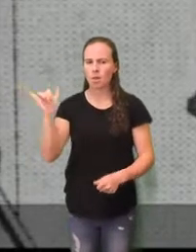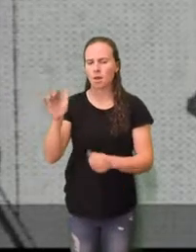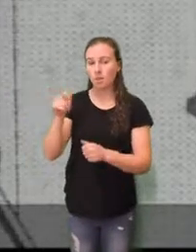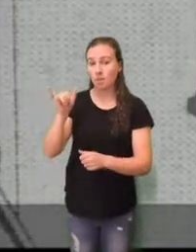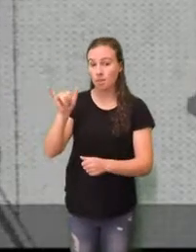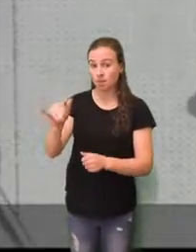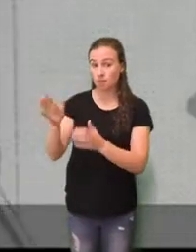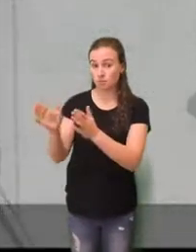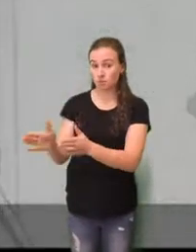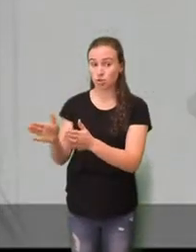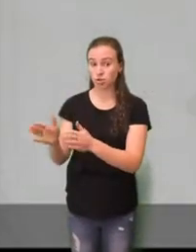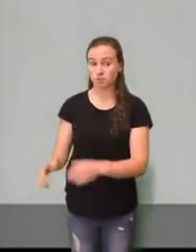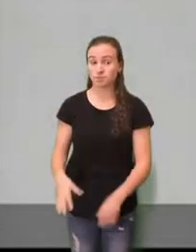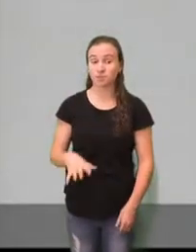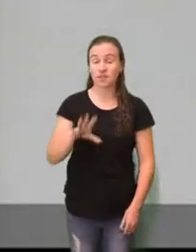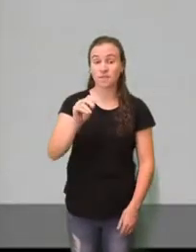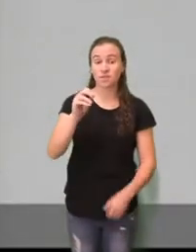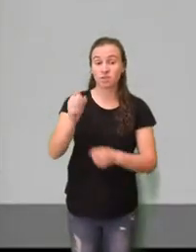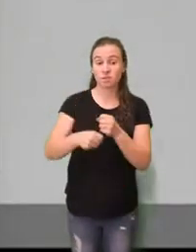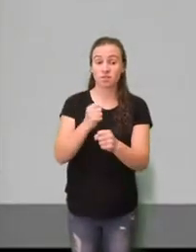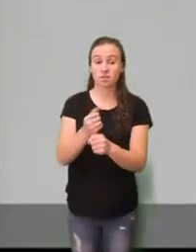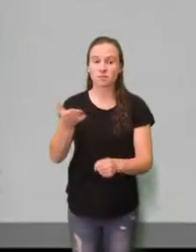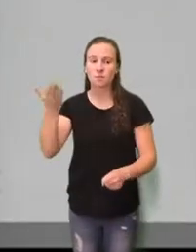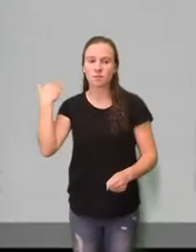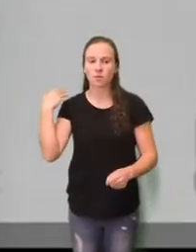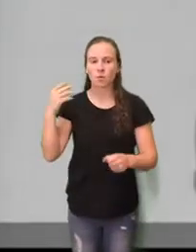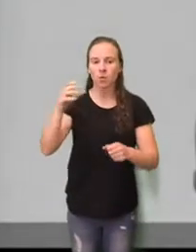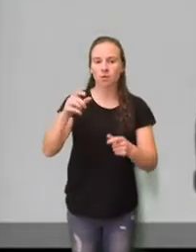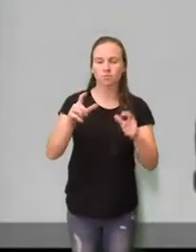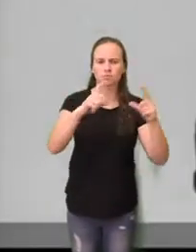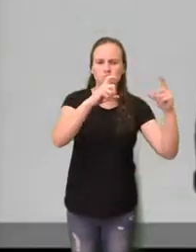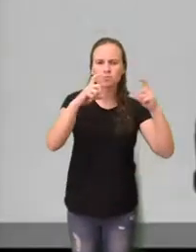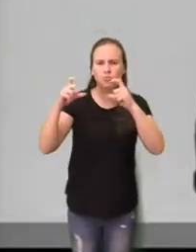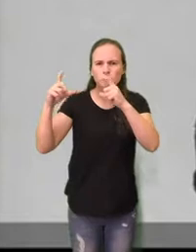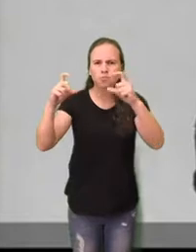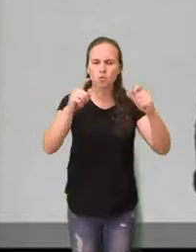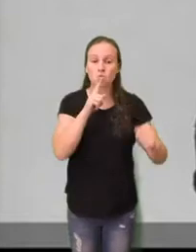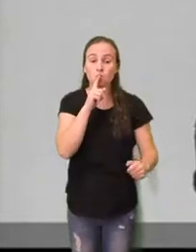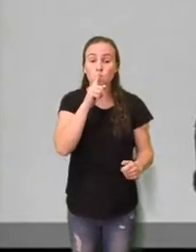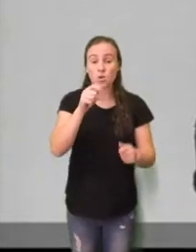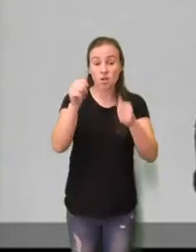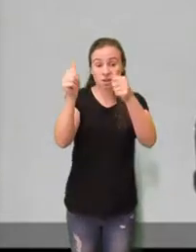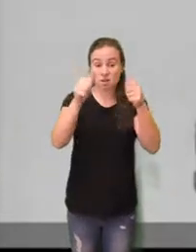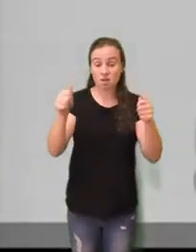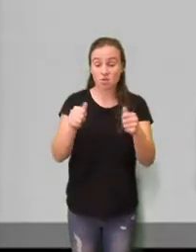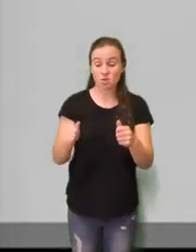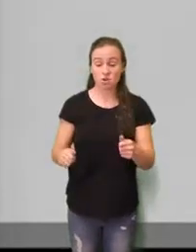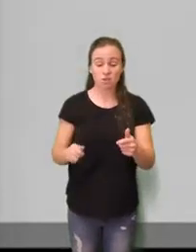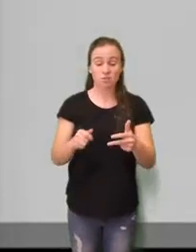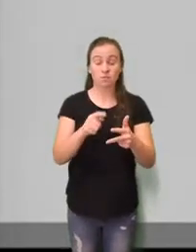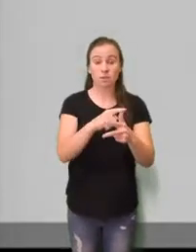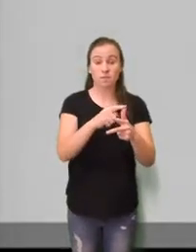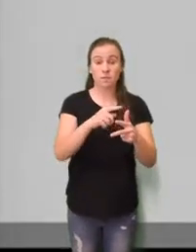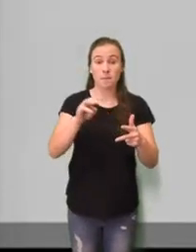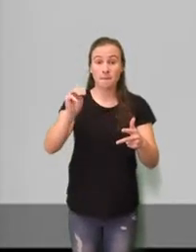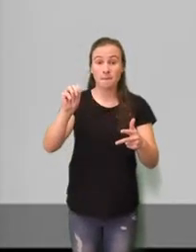these are actual images of Madison, Franklin, and Washington,